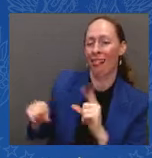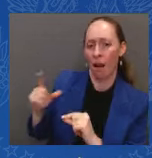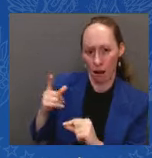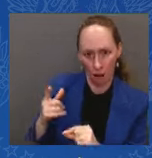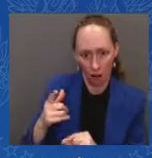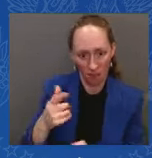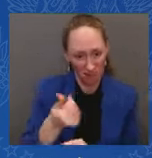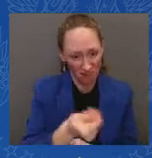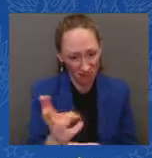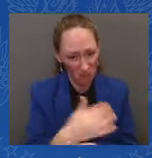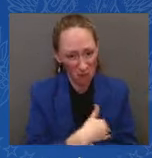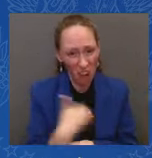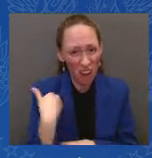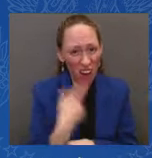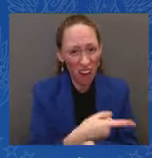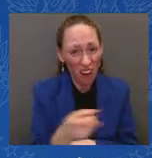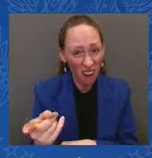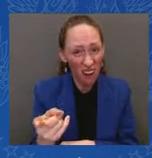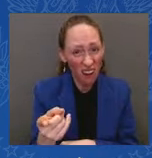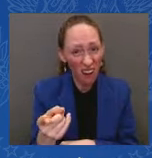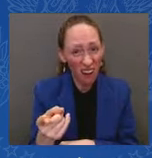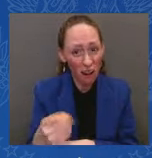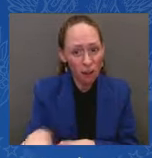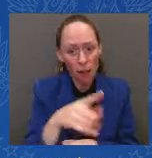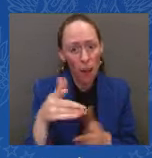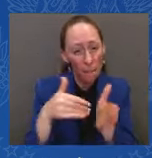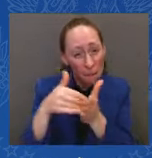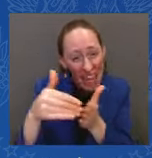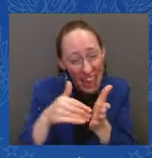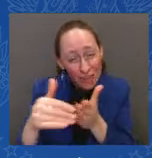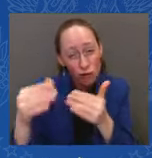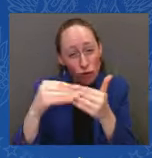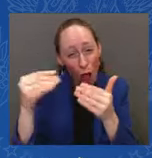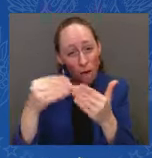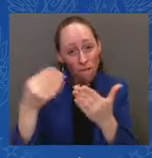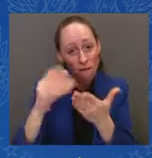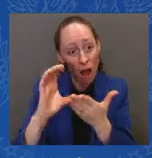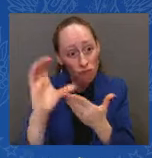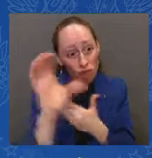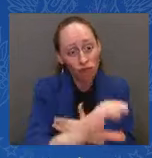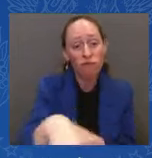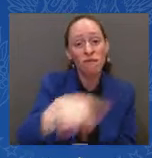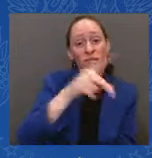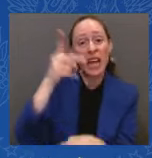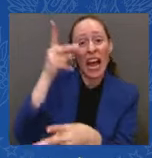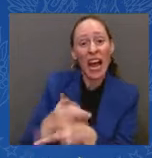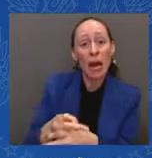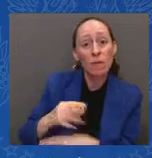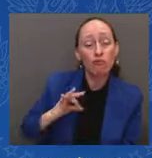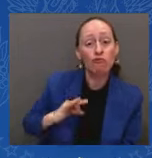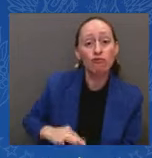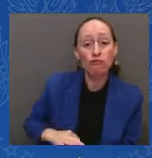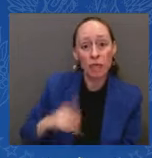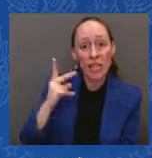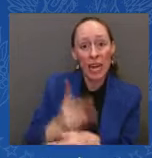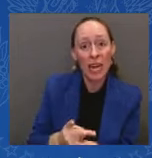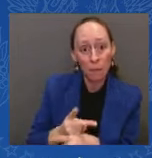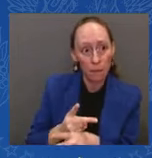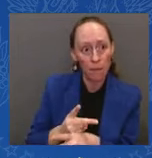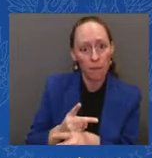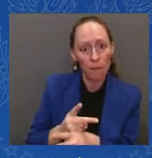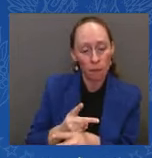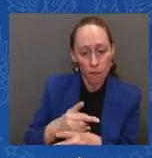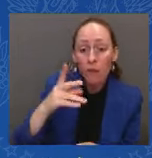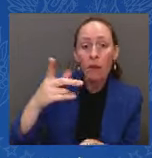The hypocrisy of this, I find stunning. I supported that program, and I support the Student Debt Program. My administration will